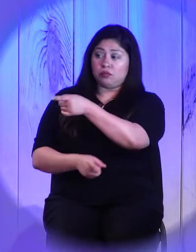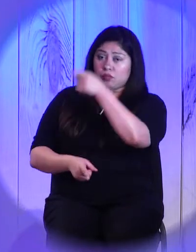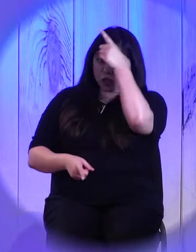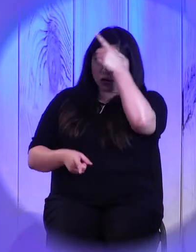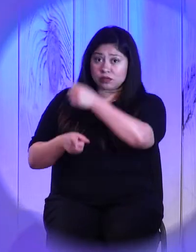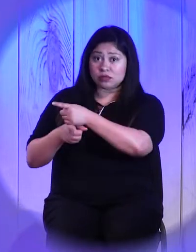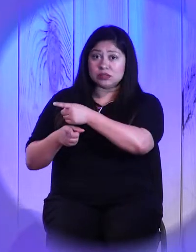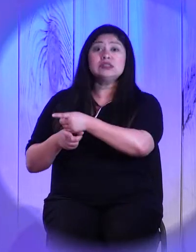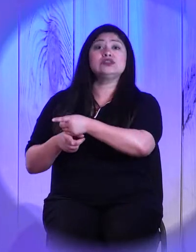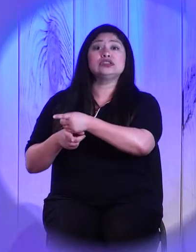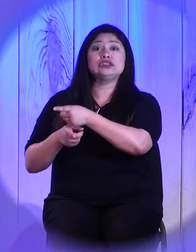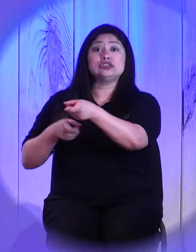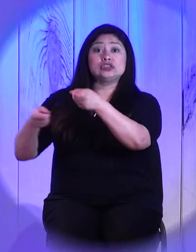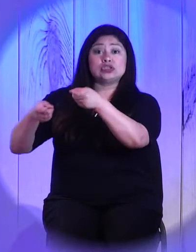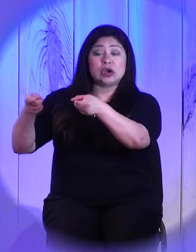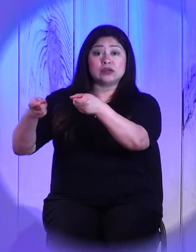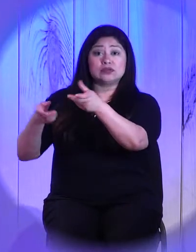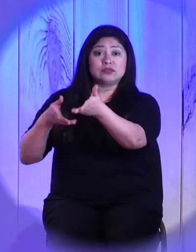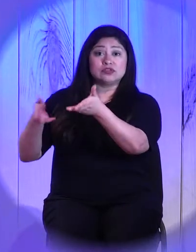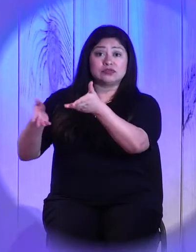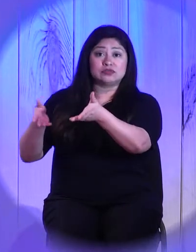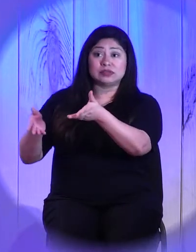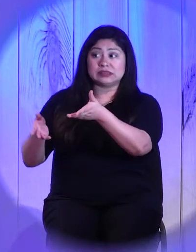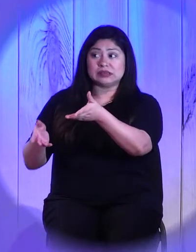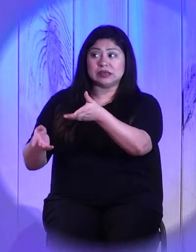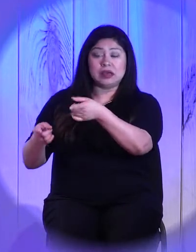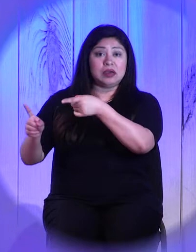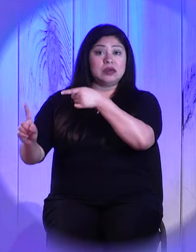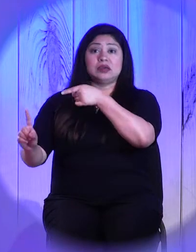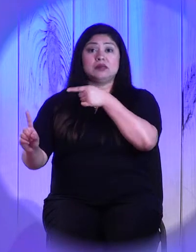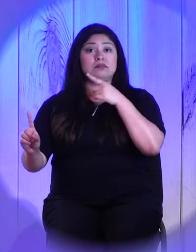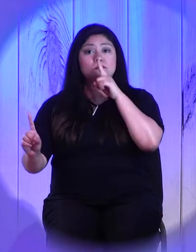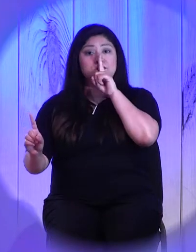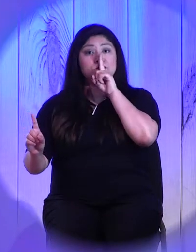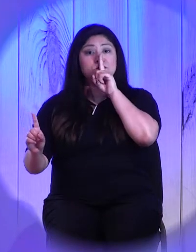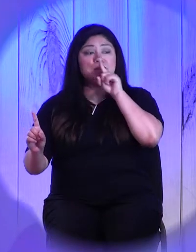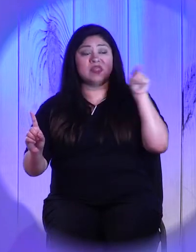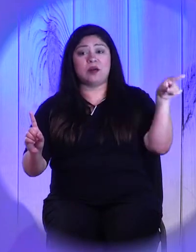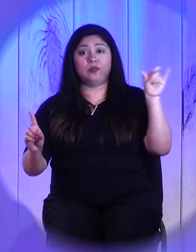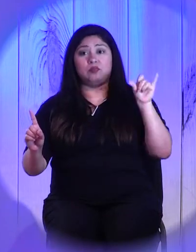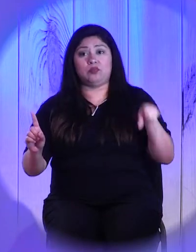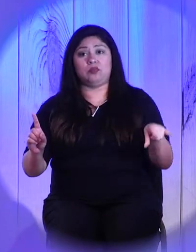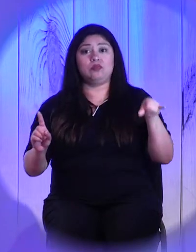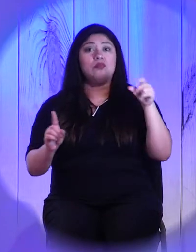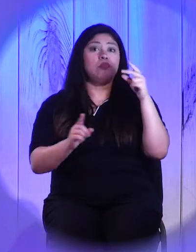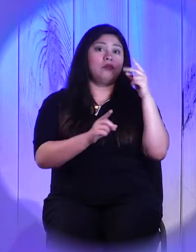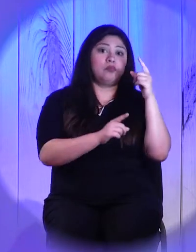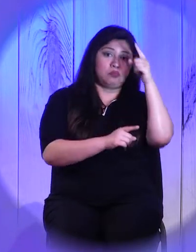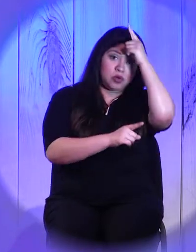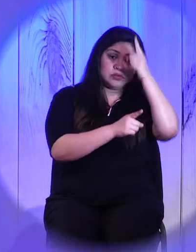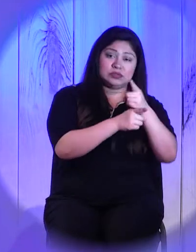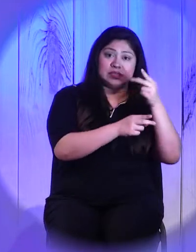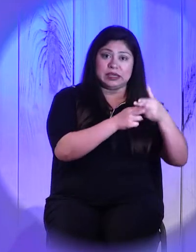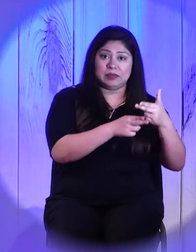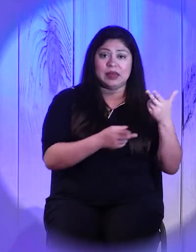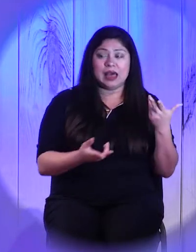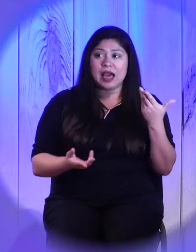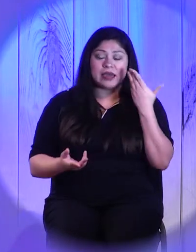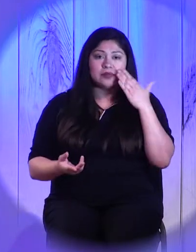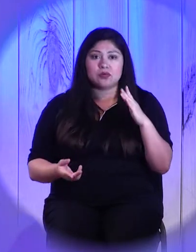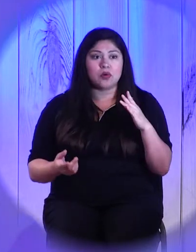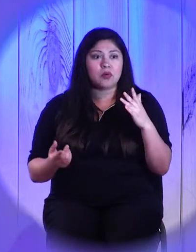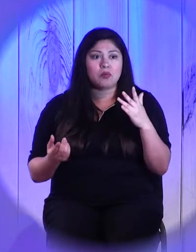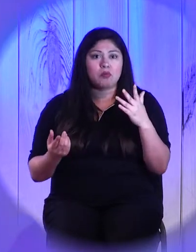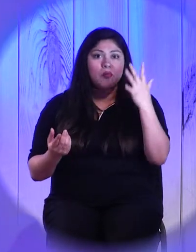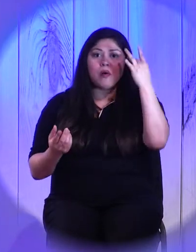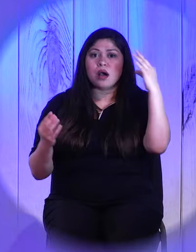the service had not mentioned him to me. I didn't know what this fight was about. I didn't know who had done what to whom. I wonder what would you